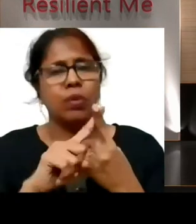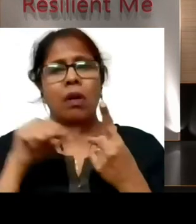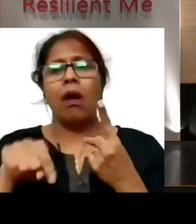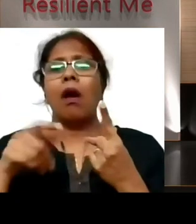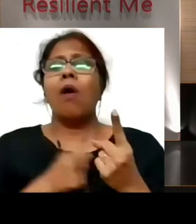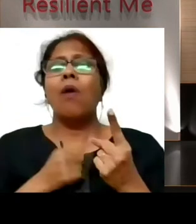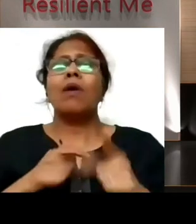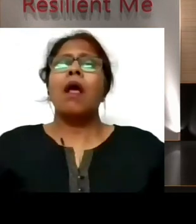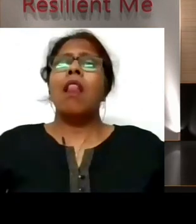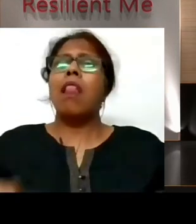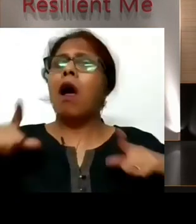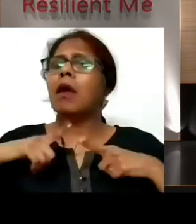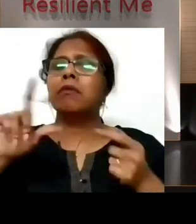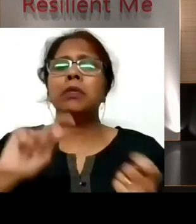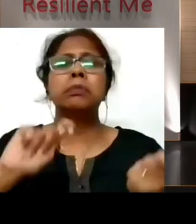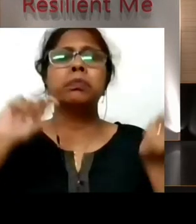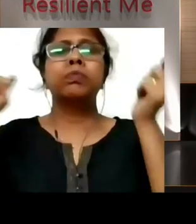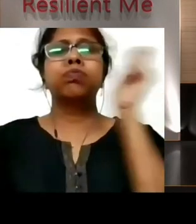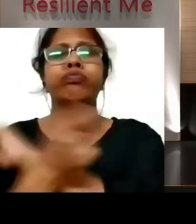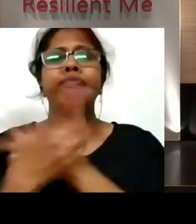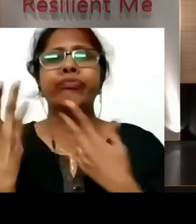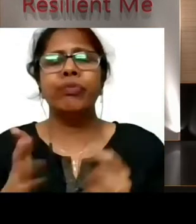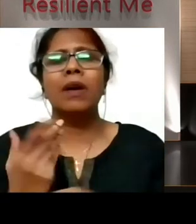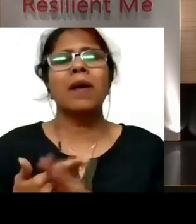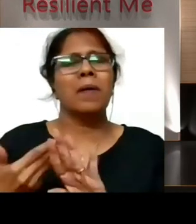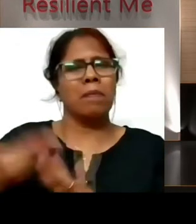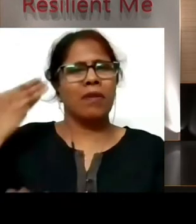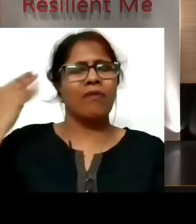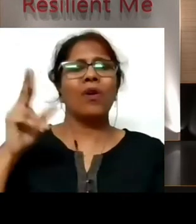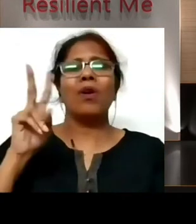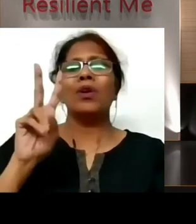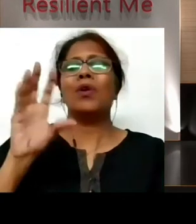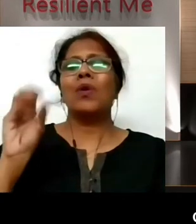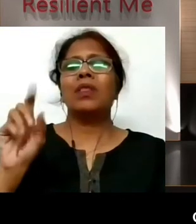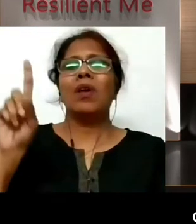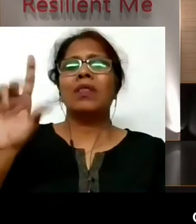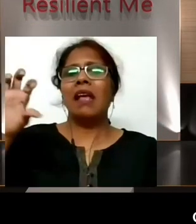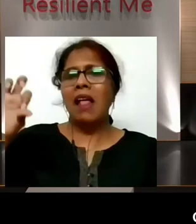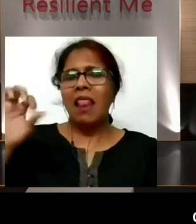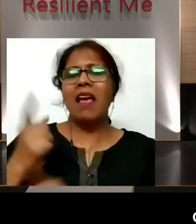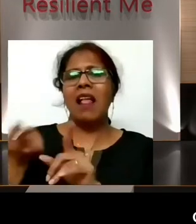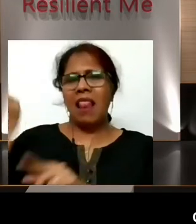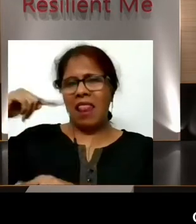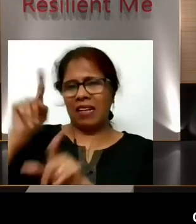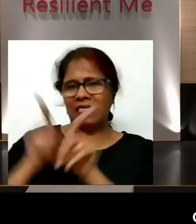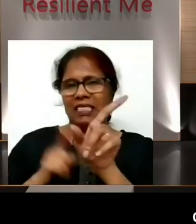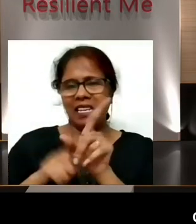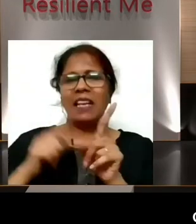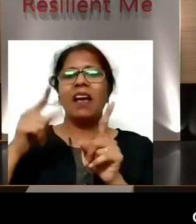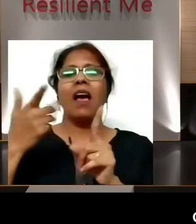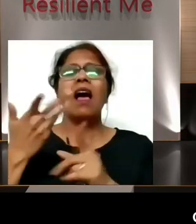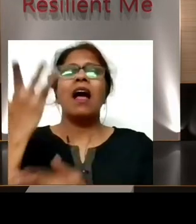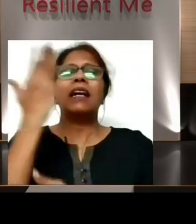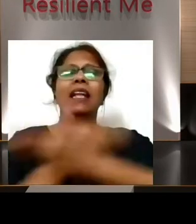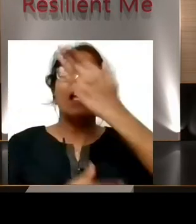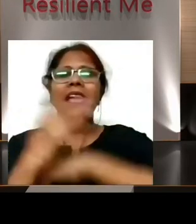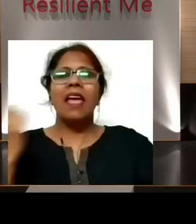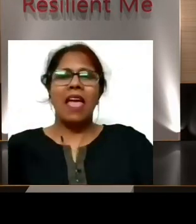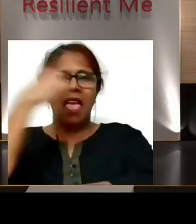course of my life. On 3rd December 2019, last year on International Day for Persons with Disability,